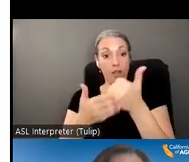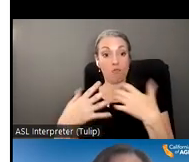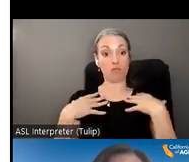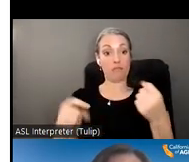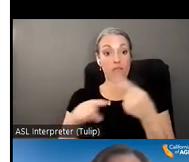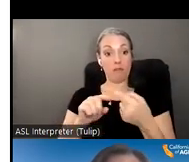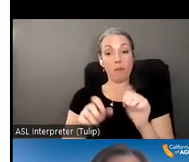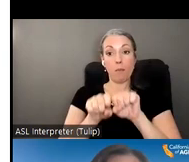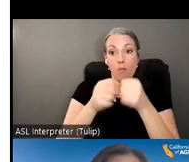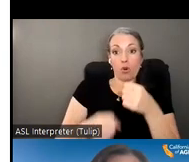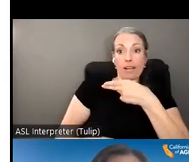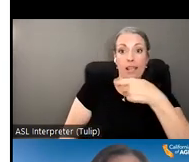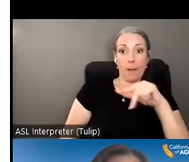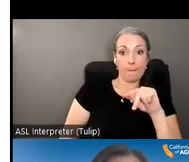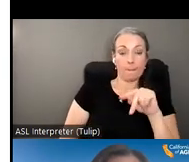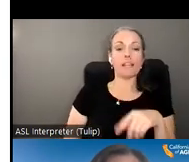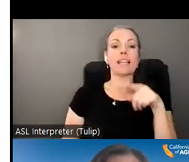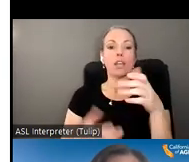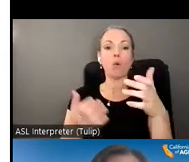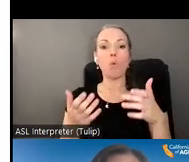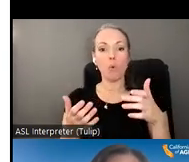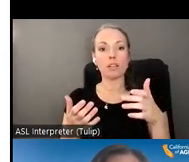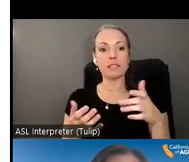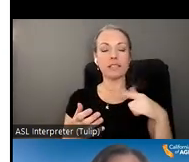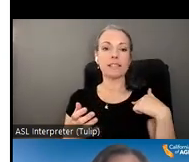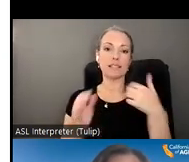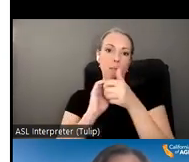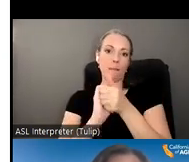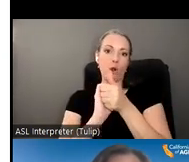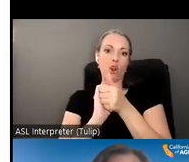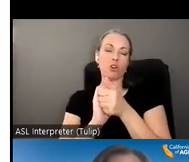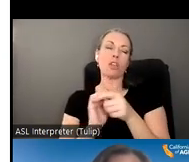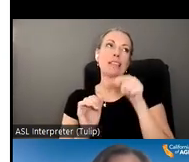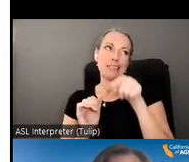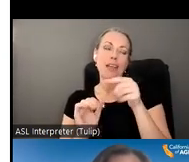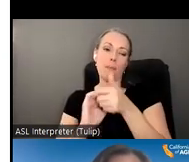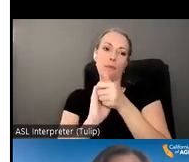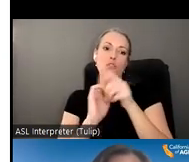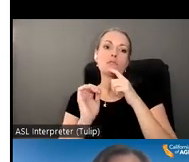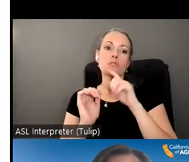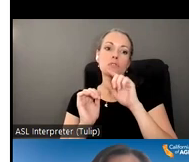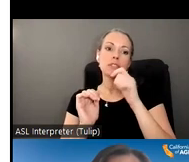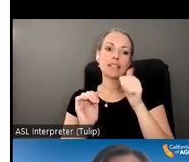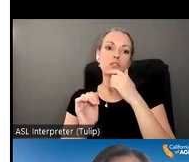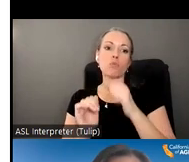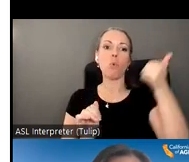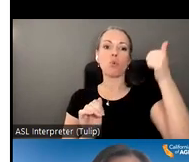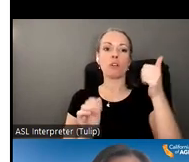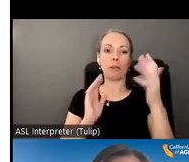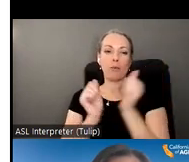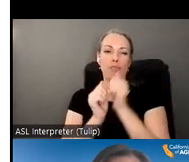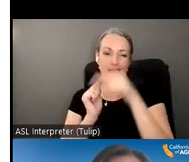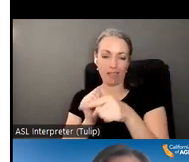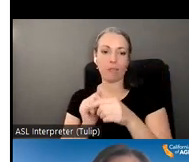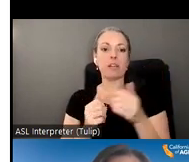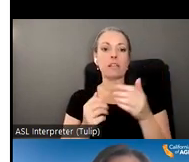hip. Hector wants his longtime partner, who is 10 years older than him, to help with securing services, to help with managing his